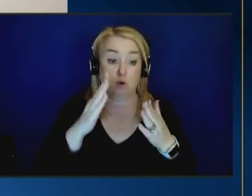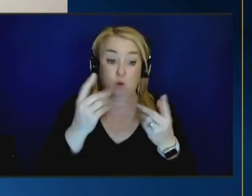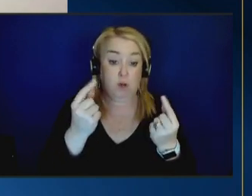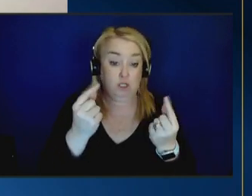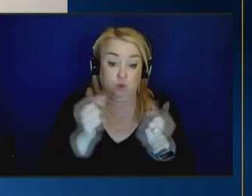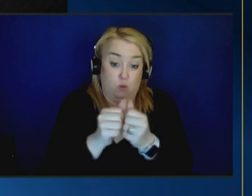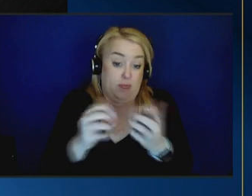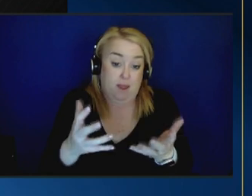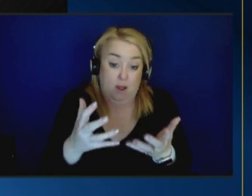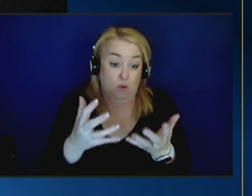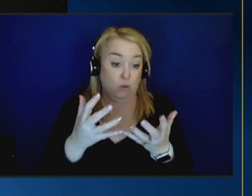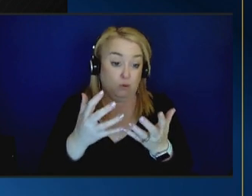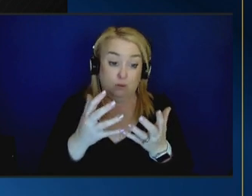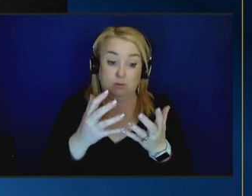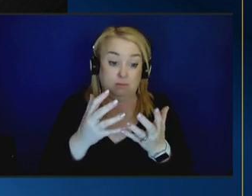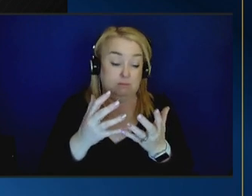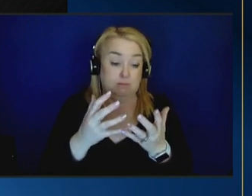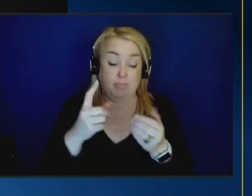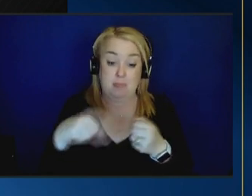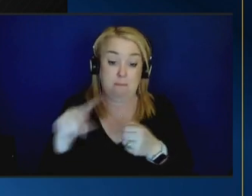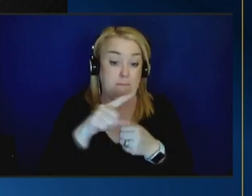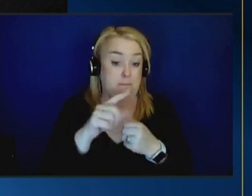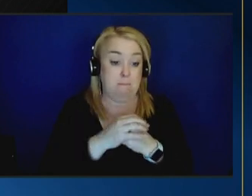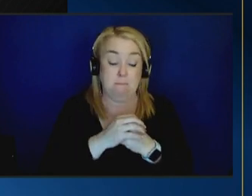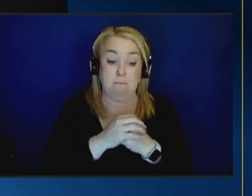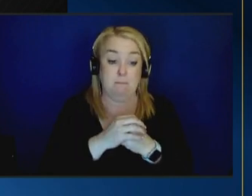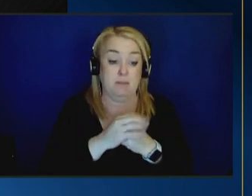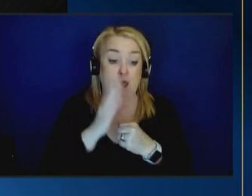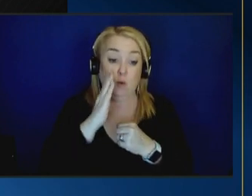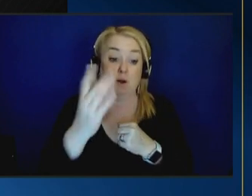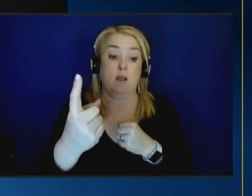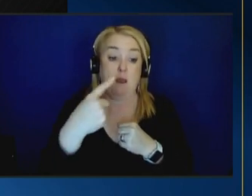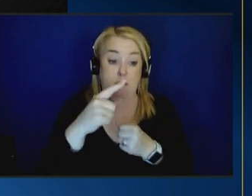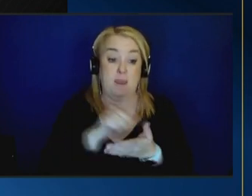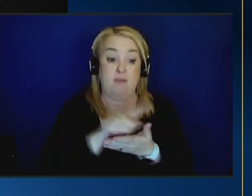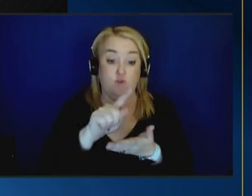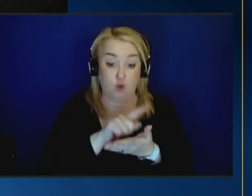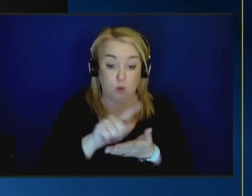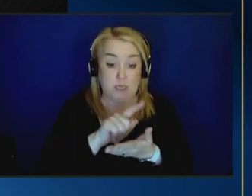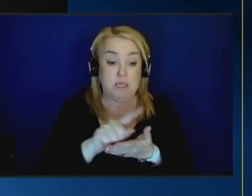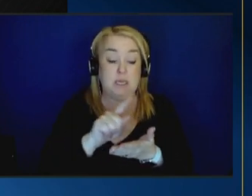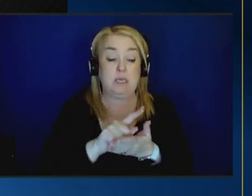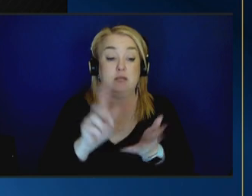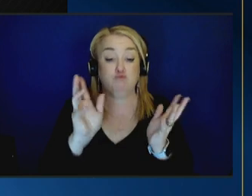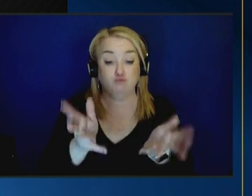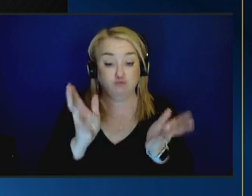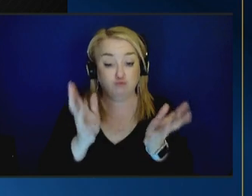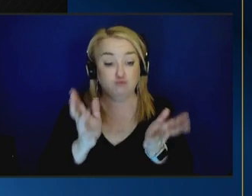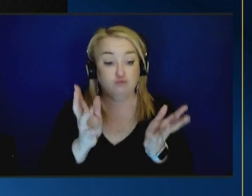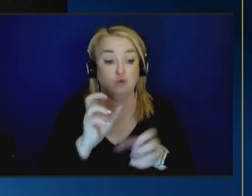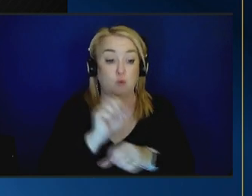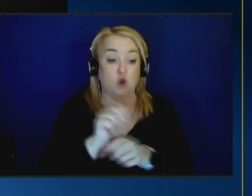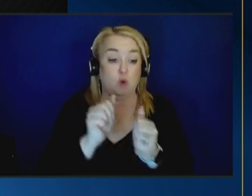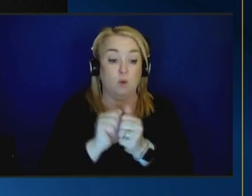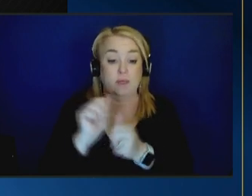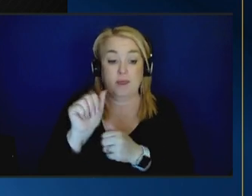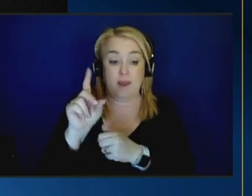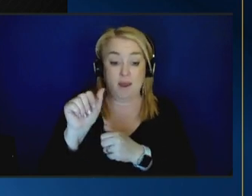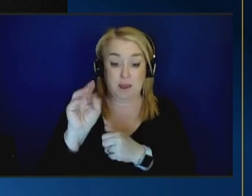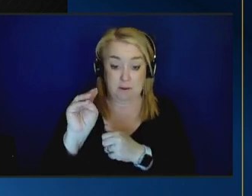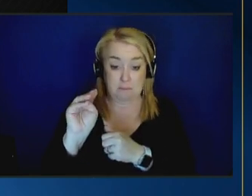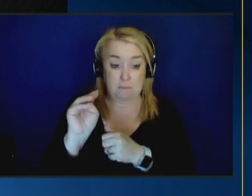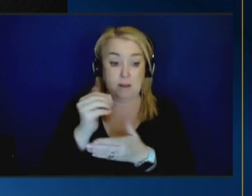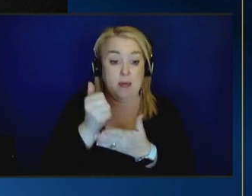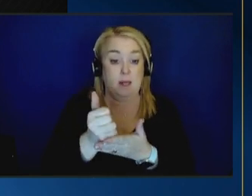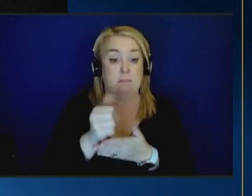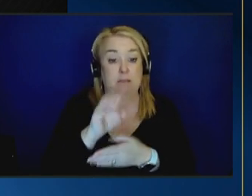honestly they would come out each week and visit with us and work with adam and to help with his